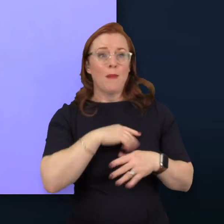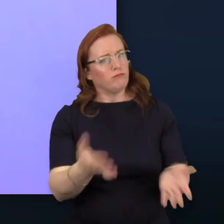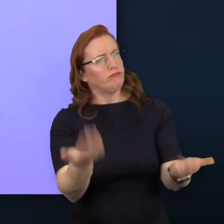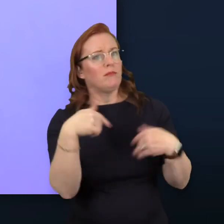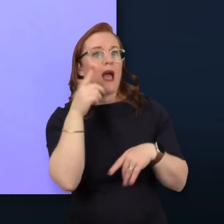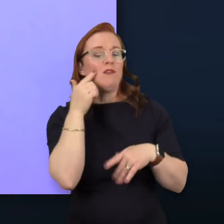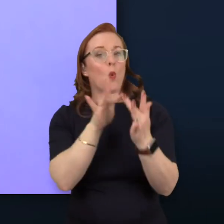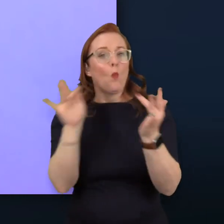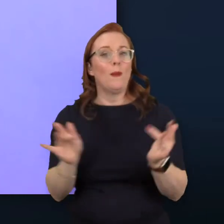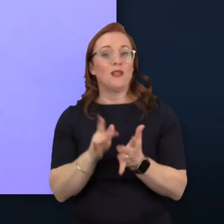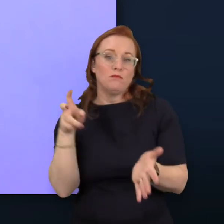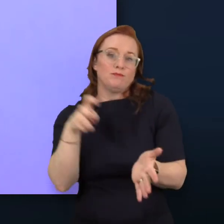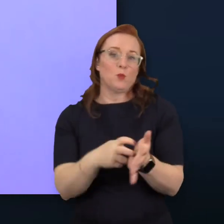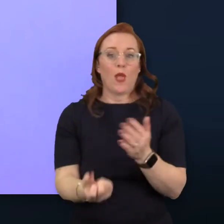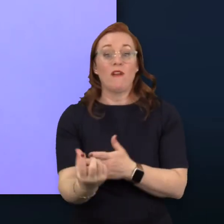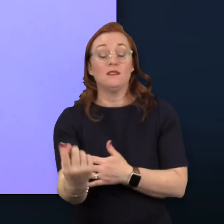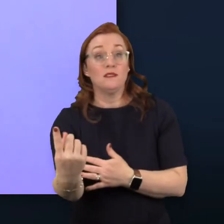website and sign up.